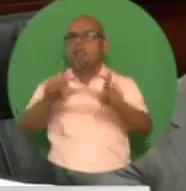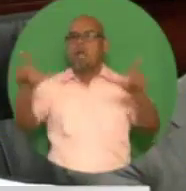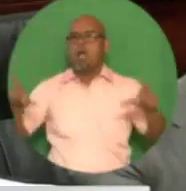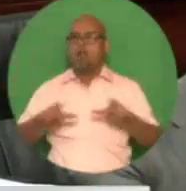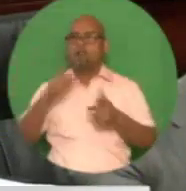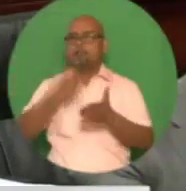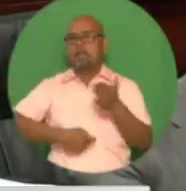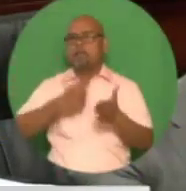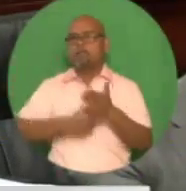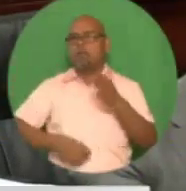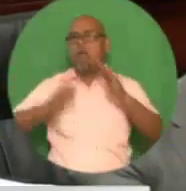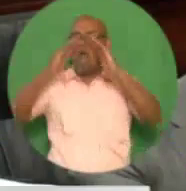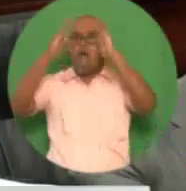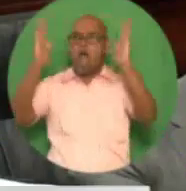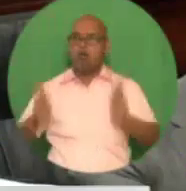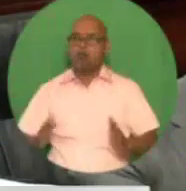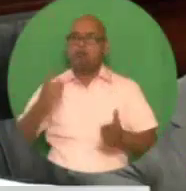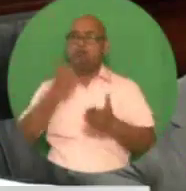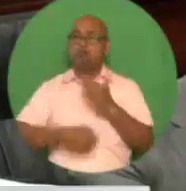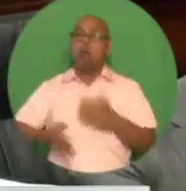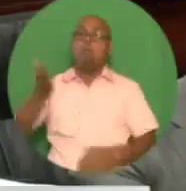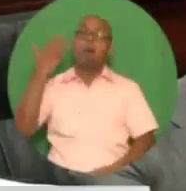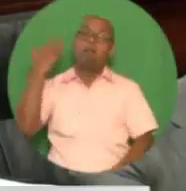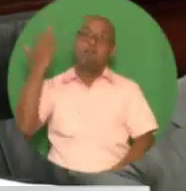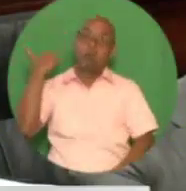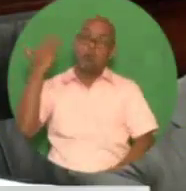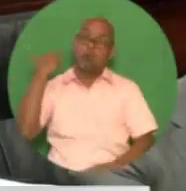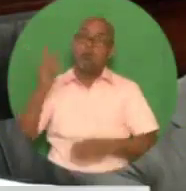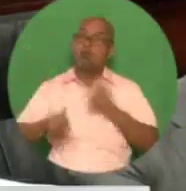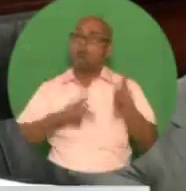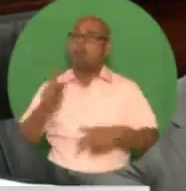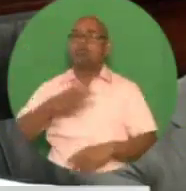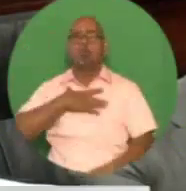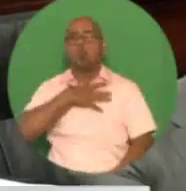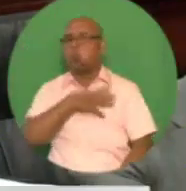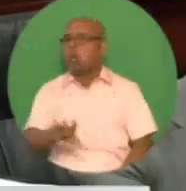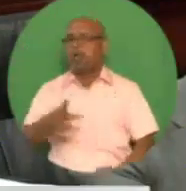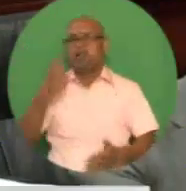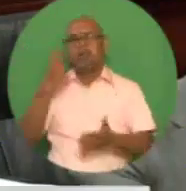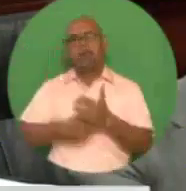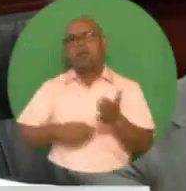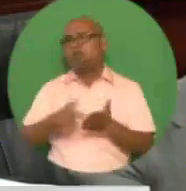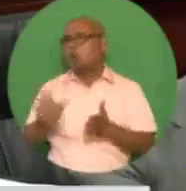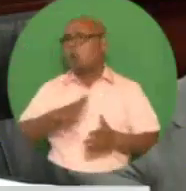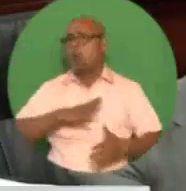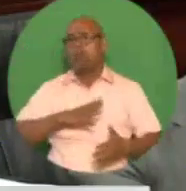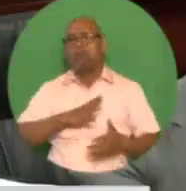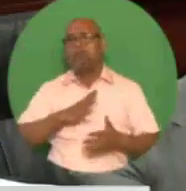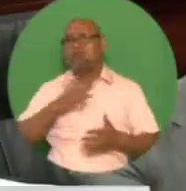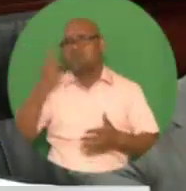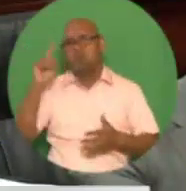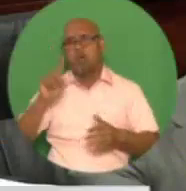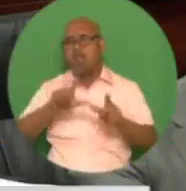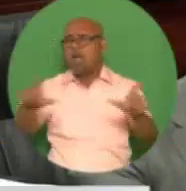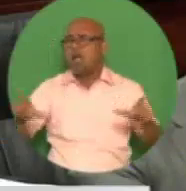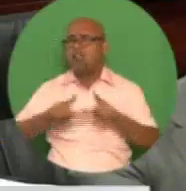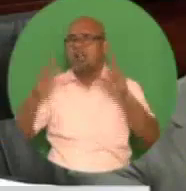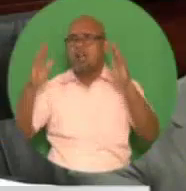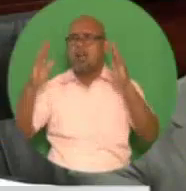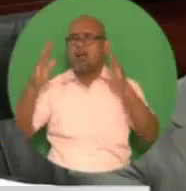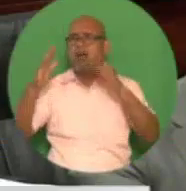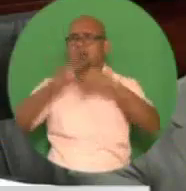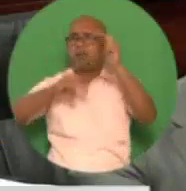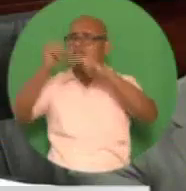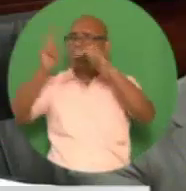hurdles pursued by opponents to the property tax, we are making substantial progress in establishing the long